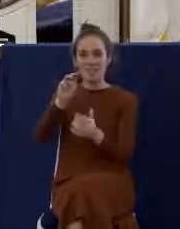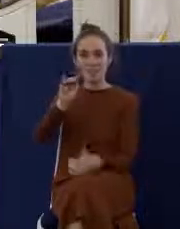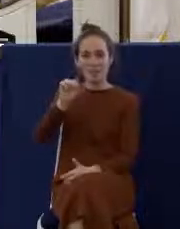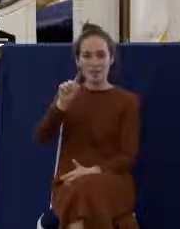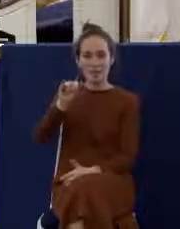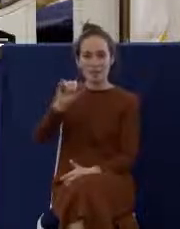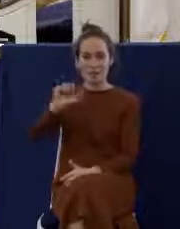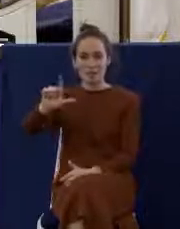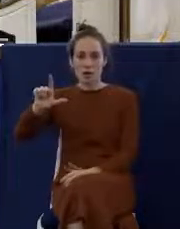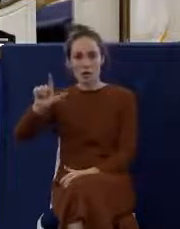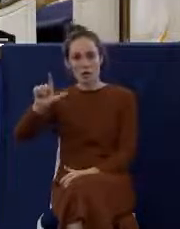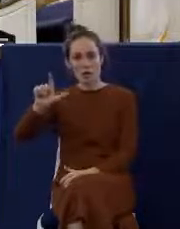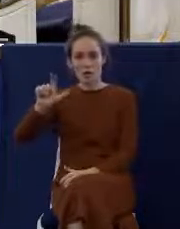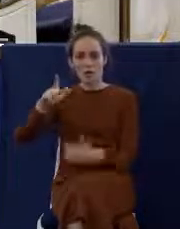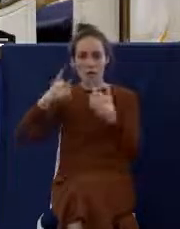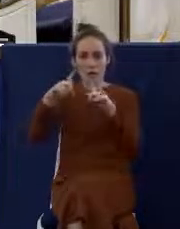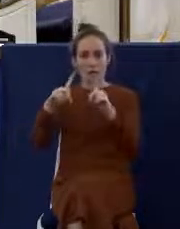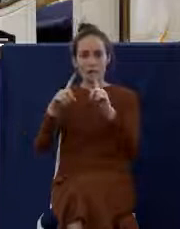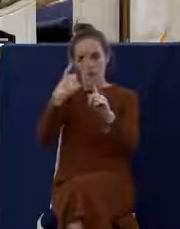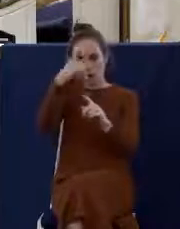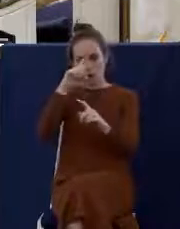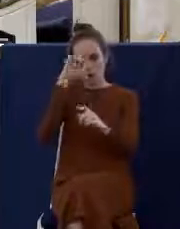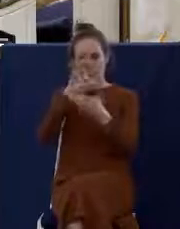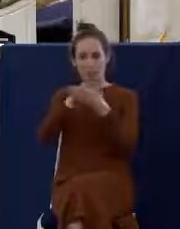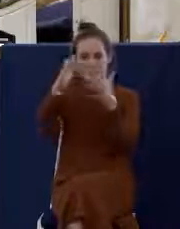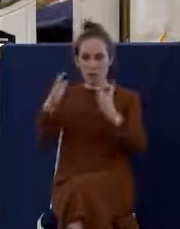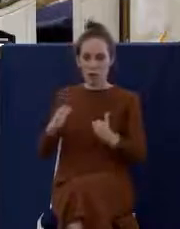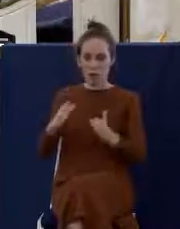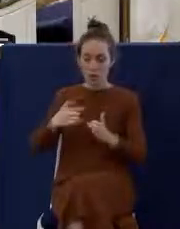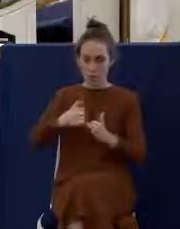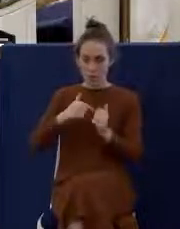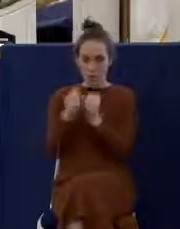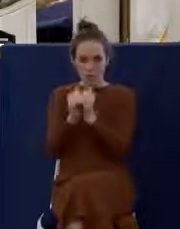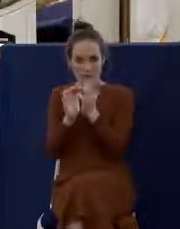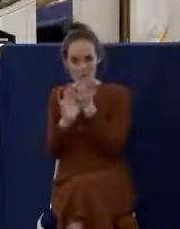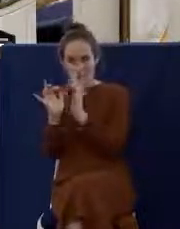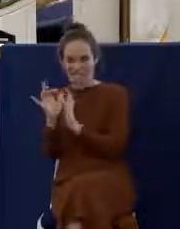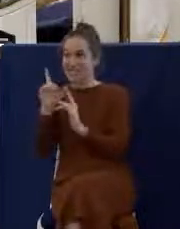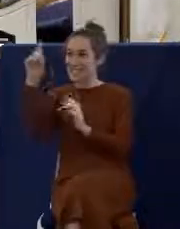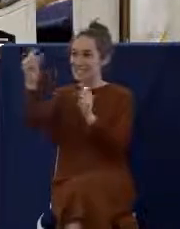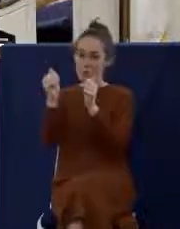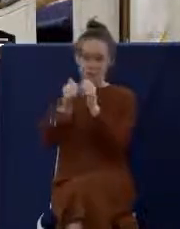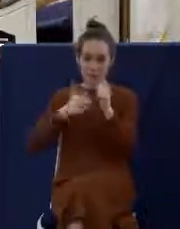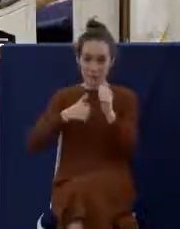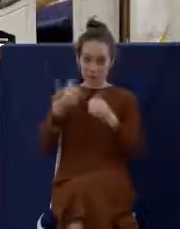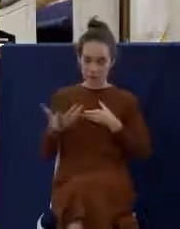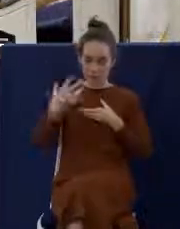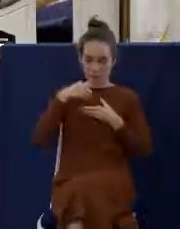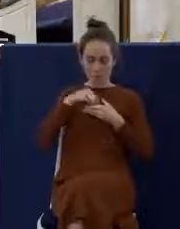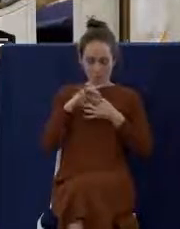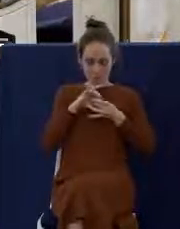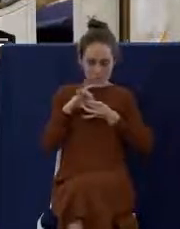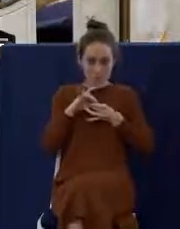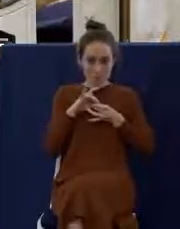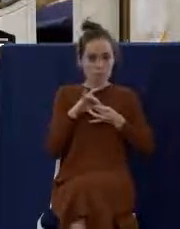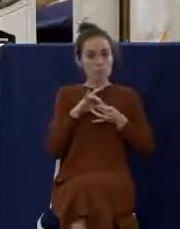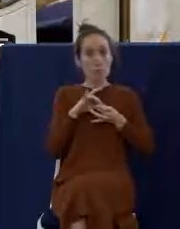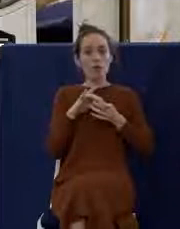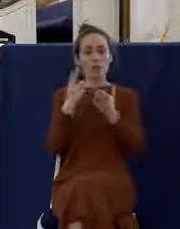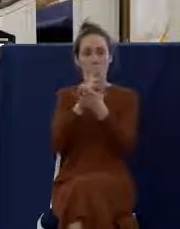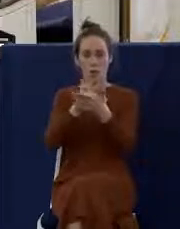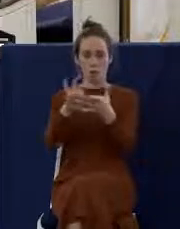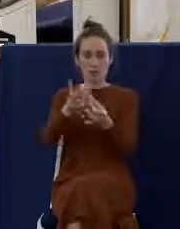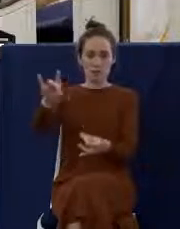He's one with me. I'm reminded of that oneness that I have with the Lord Jesus Christ. And the Holy Spirit uses this time to